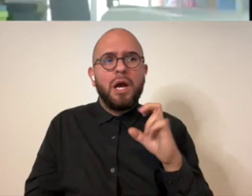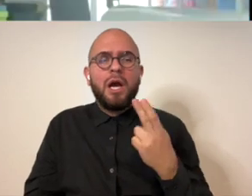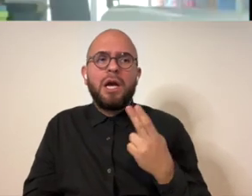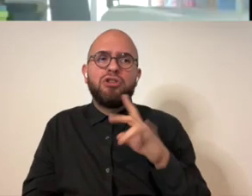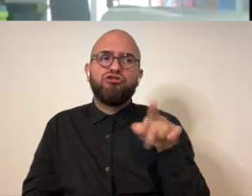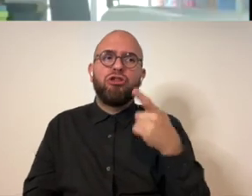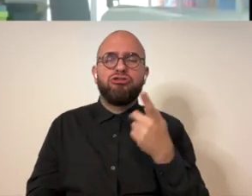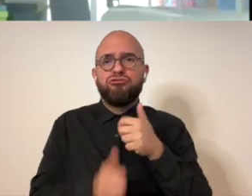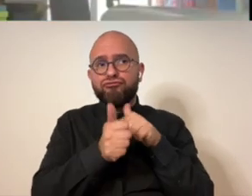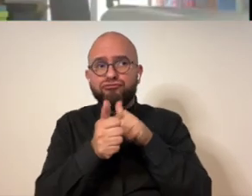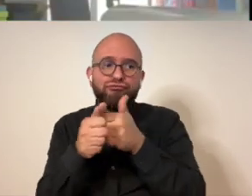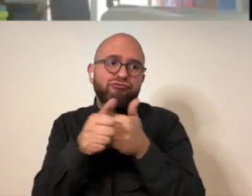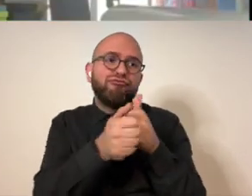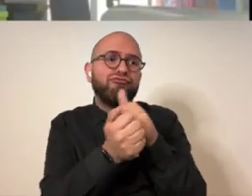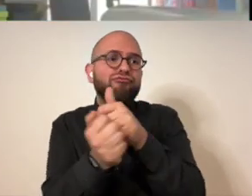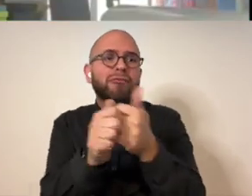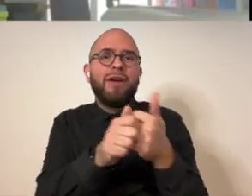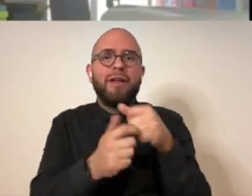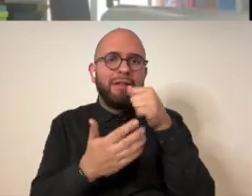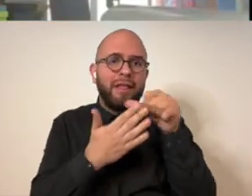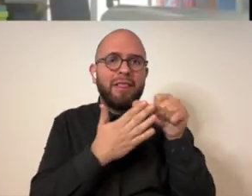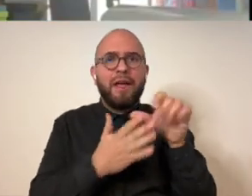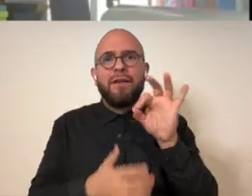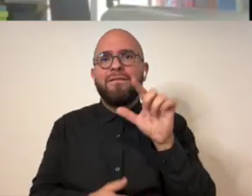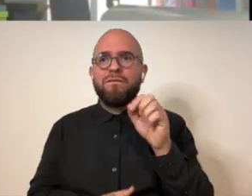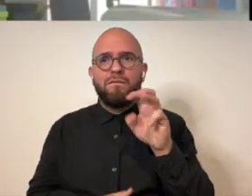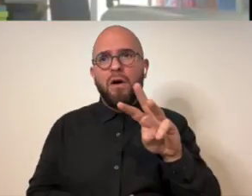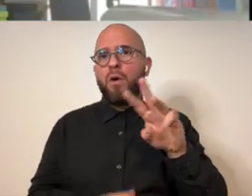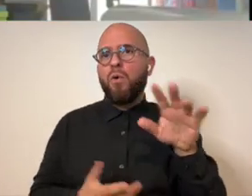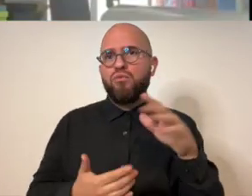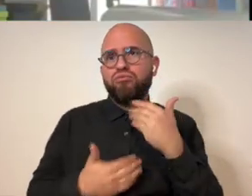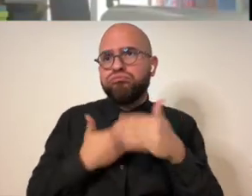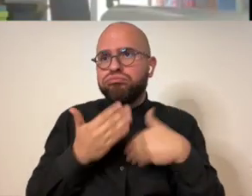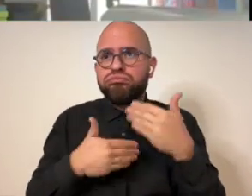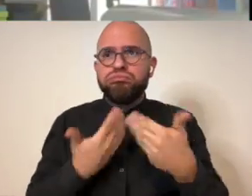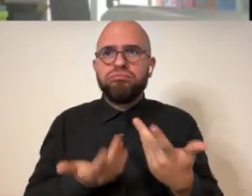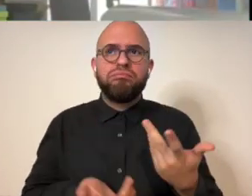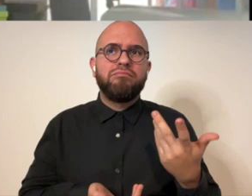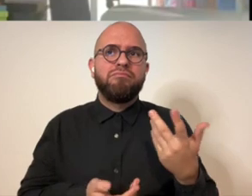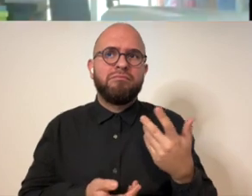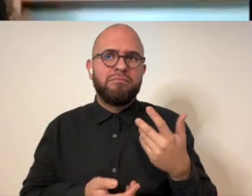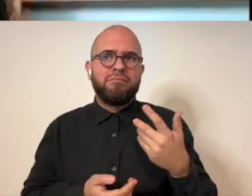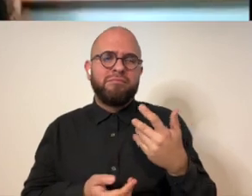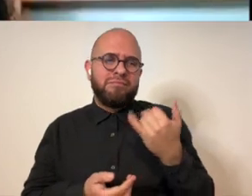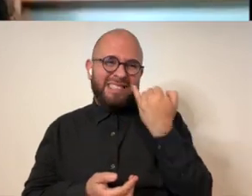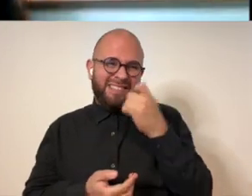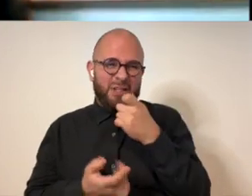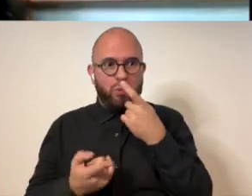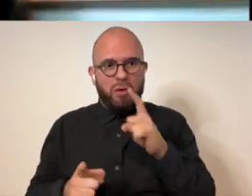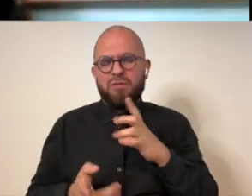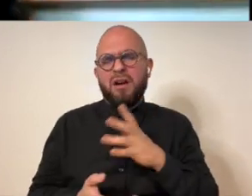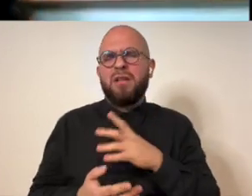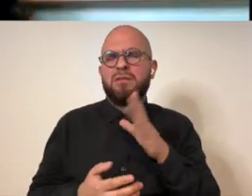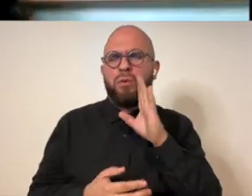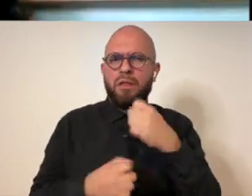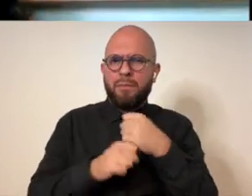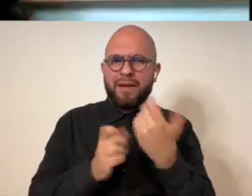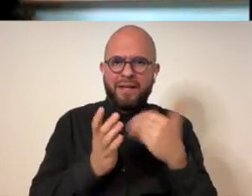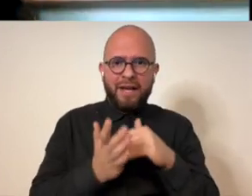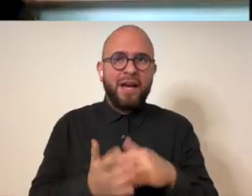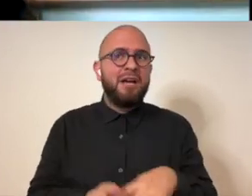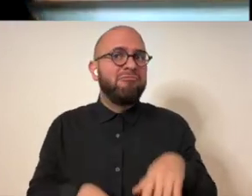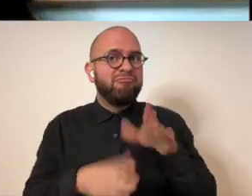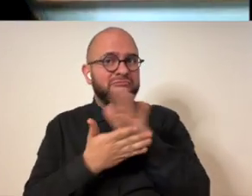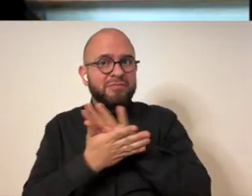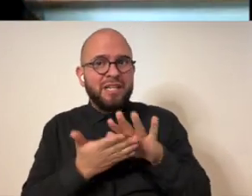two inch strips and kind of go with the flow of how the letters feel like they should be and i just remake it it's a great way to do it